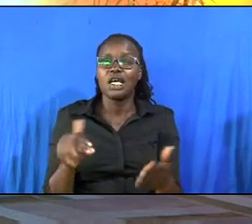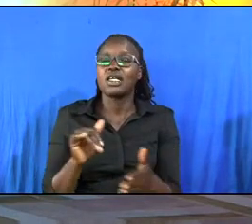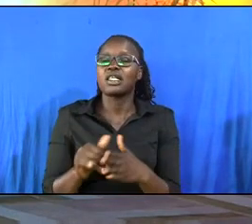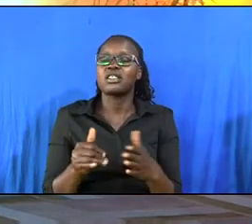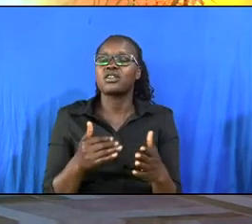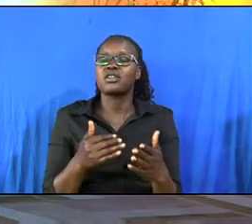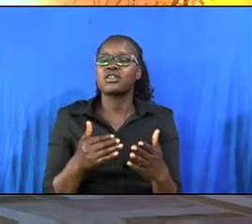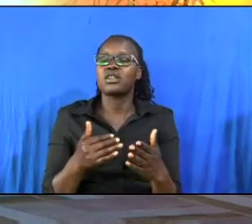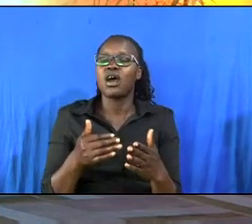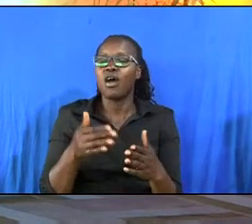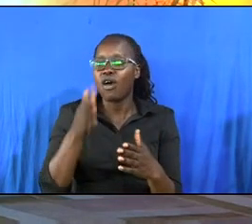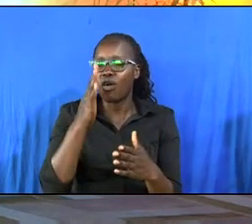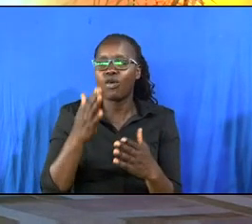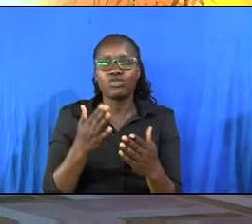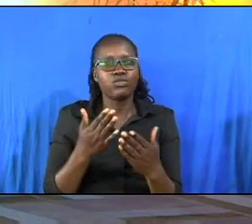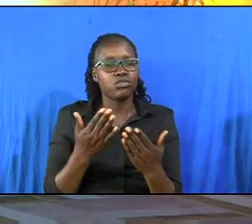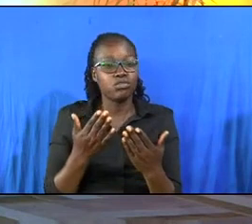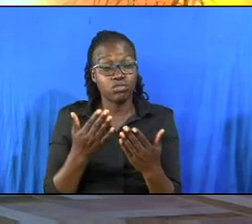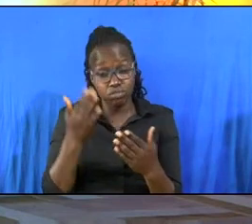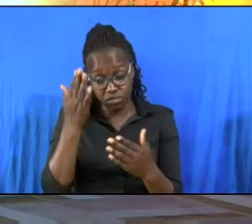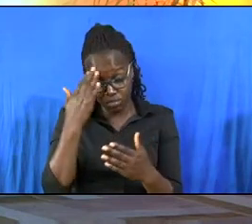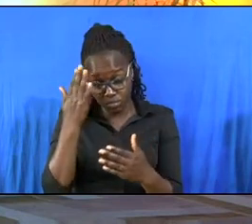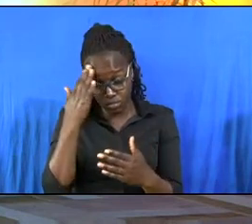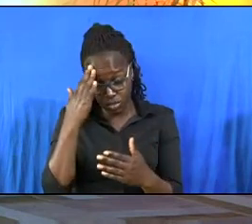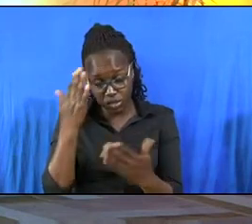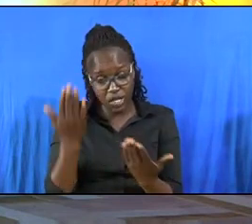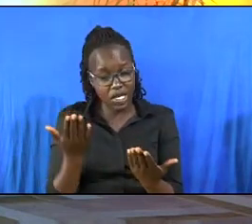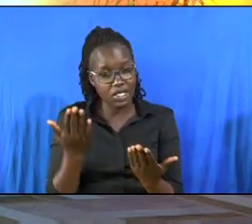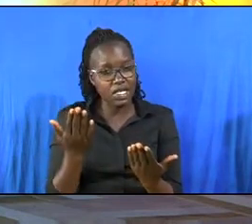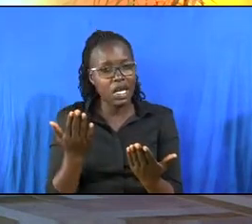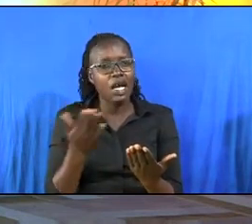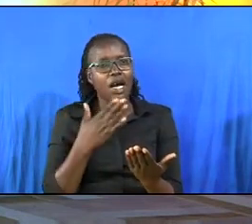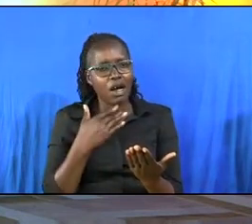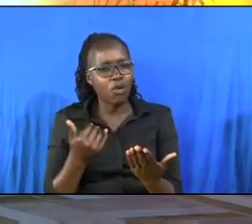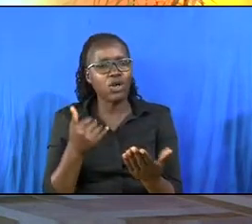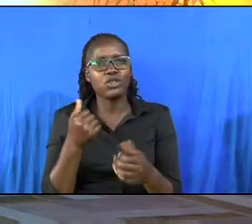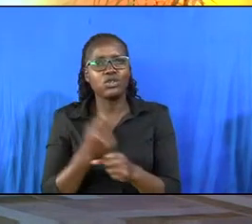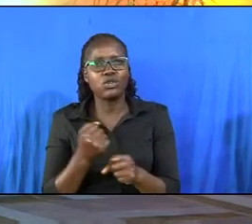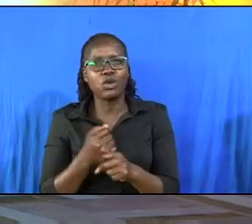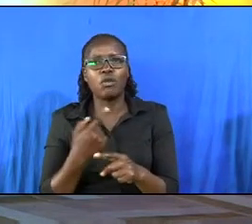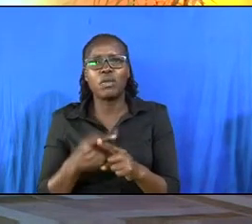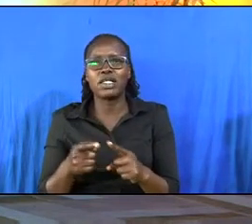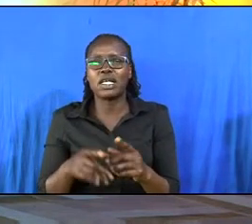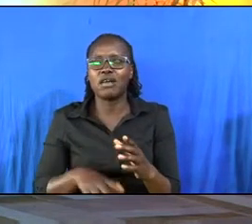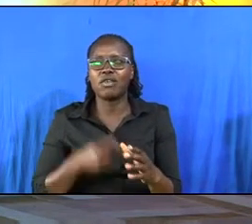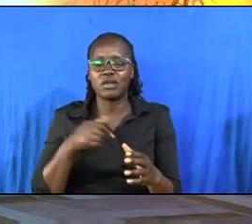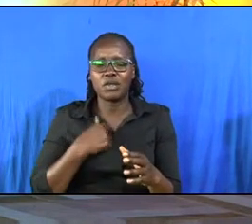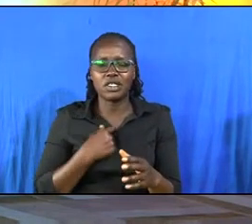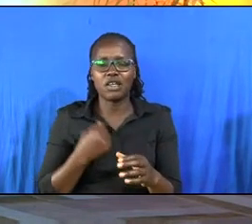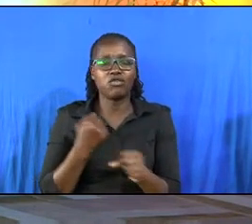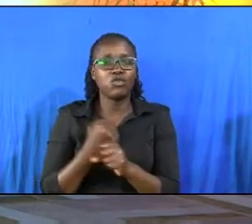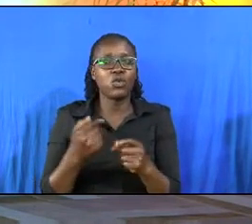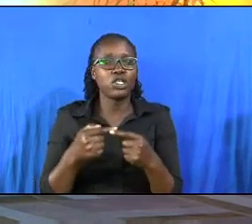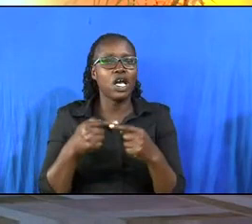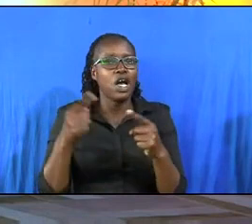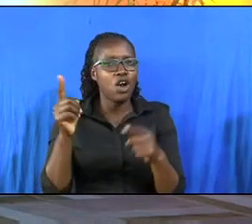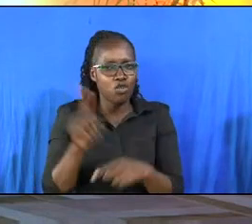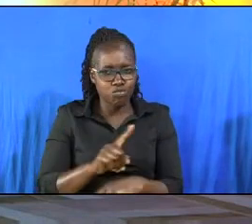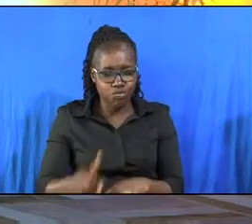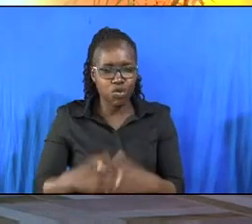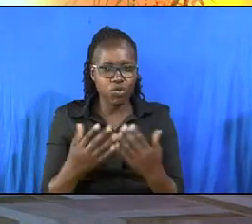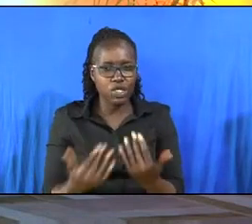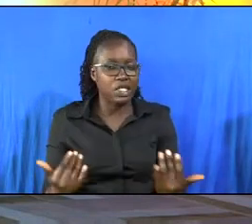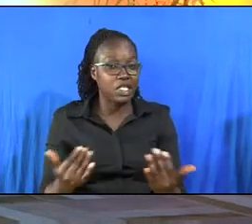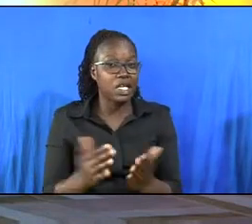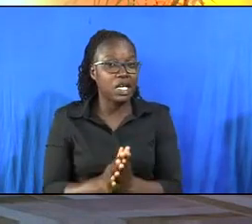saw and he cried out that i wake up in the morning i want to do good but i find myself doing the wrong thing and then deep